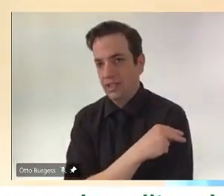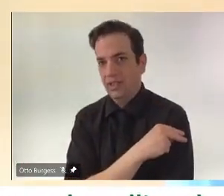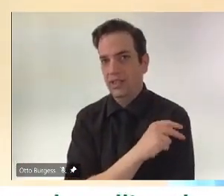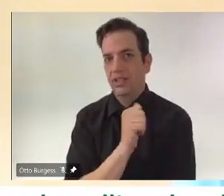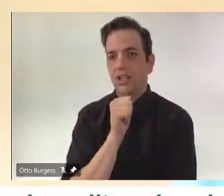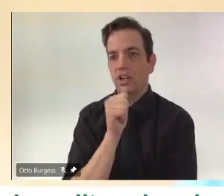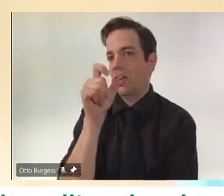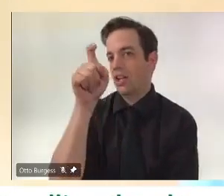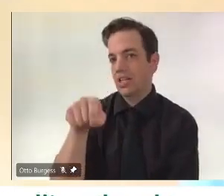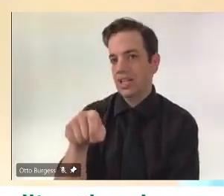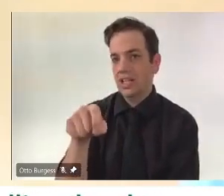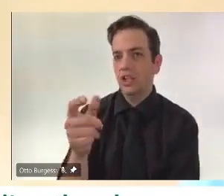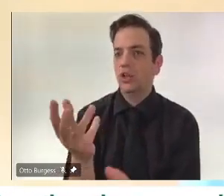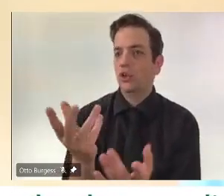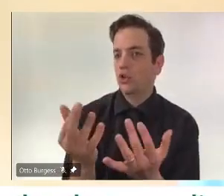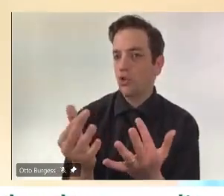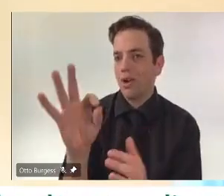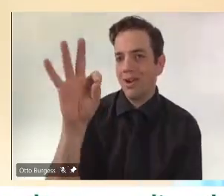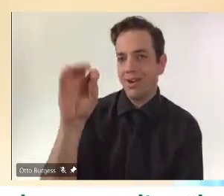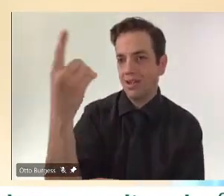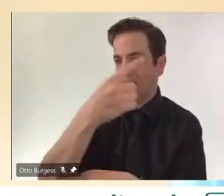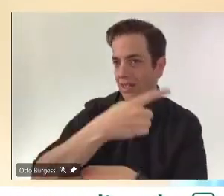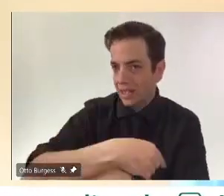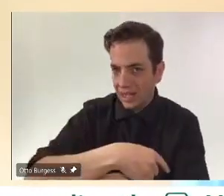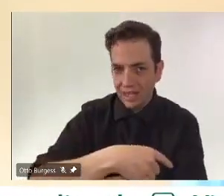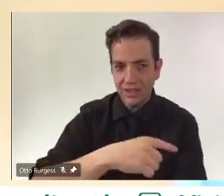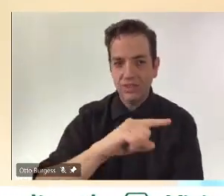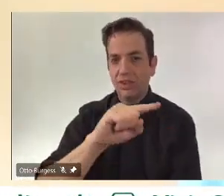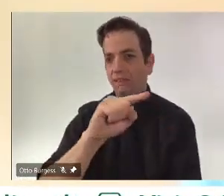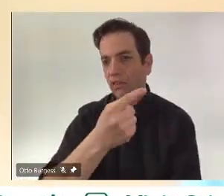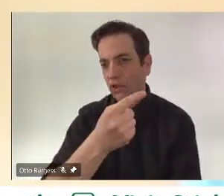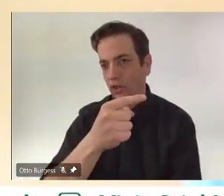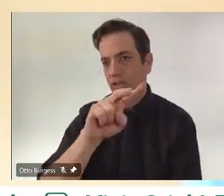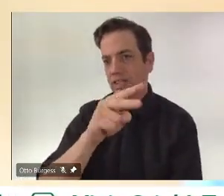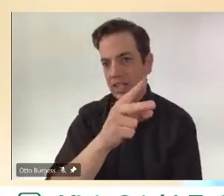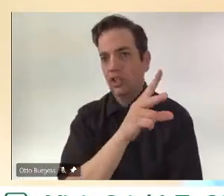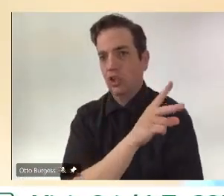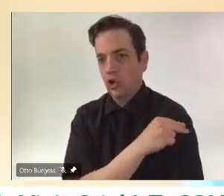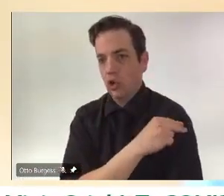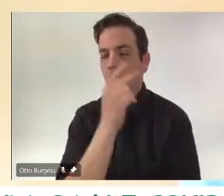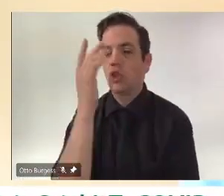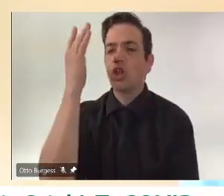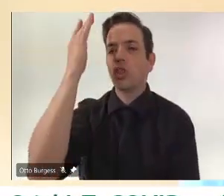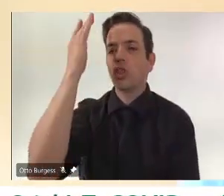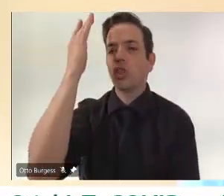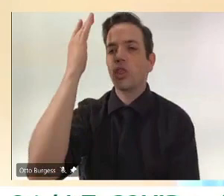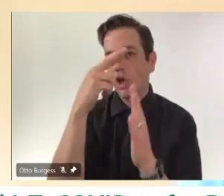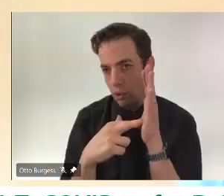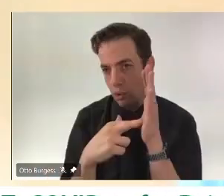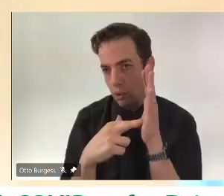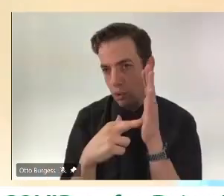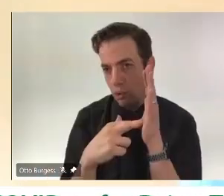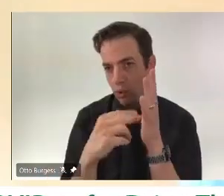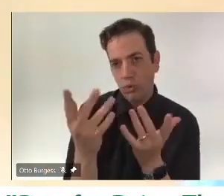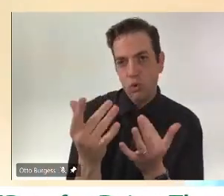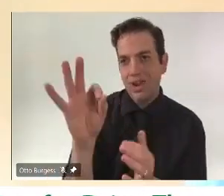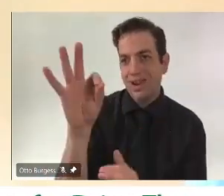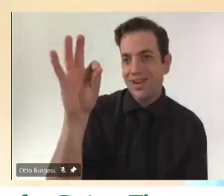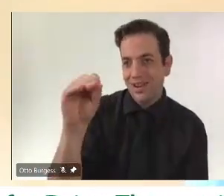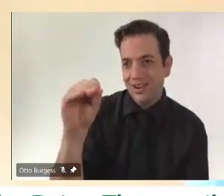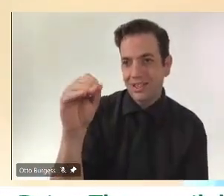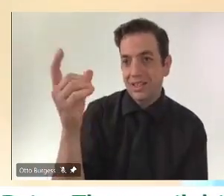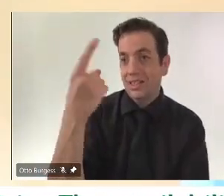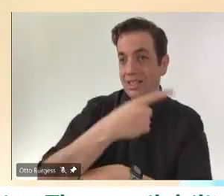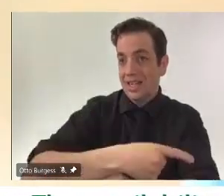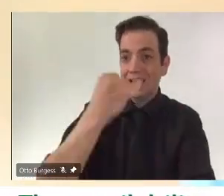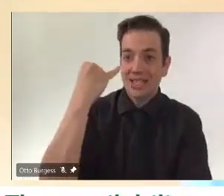dose. And that's why the 90-day period has been lifted. But even before, you know, if someone showed up at a clinic and they were within